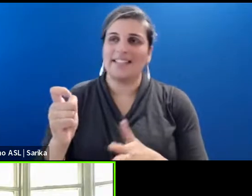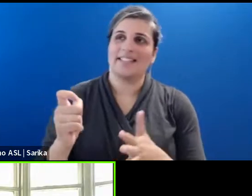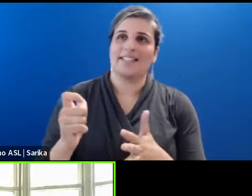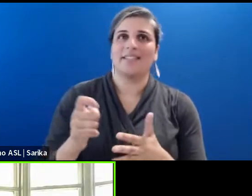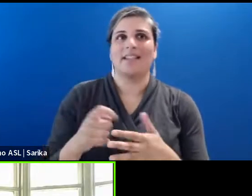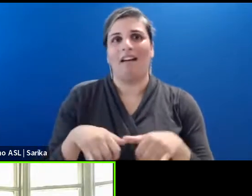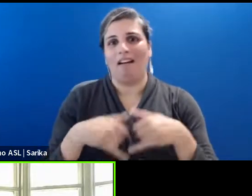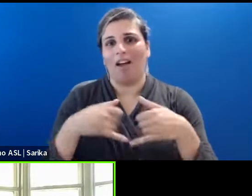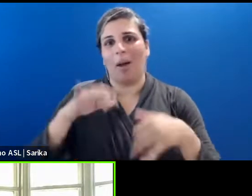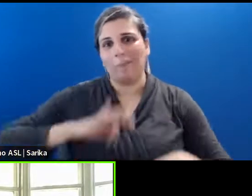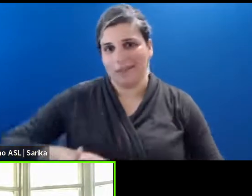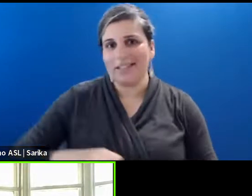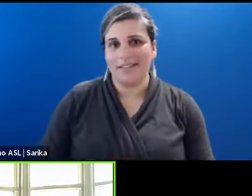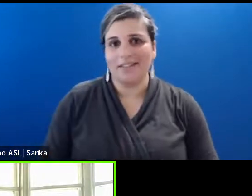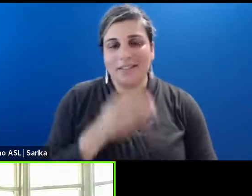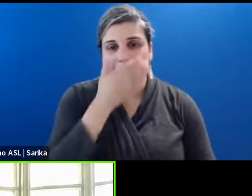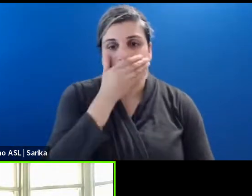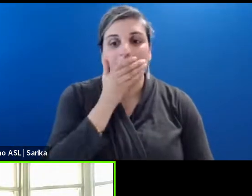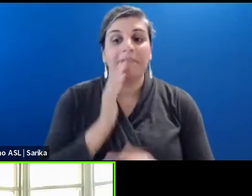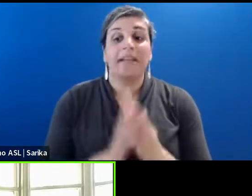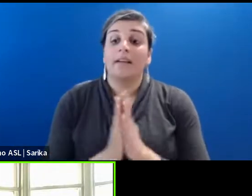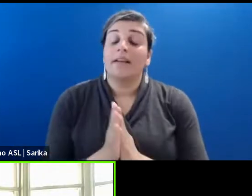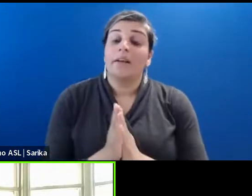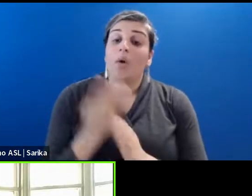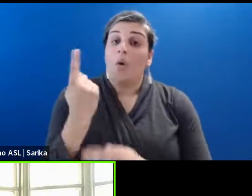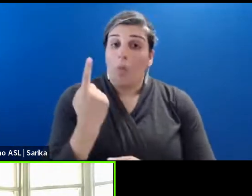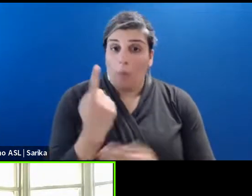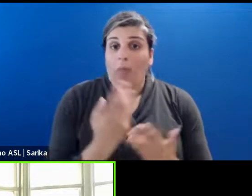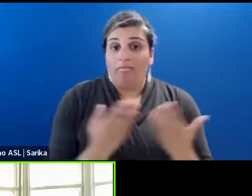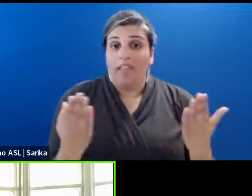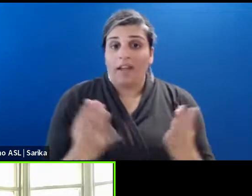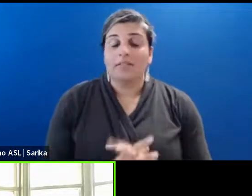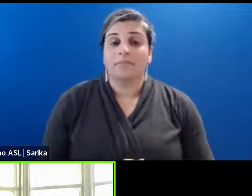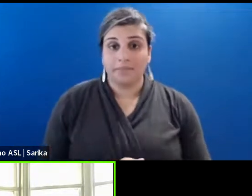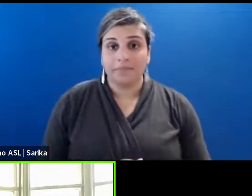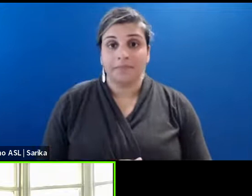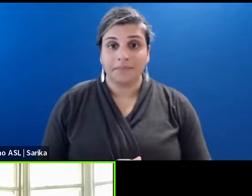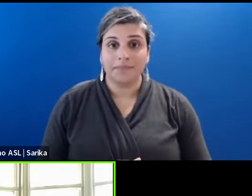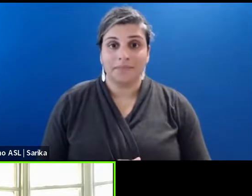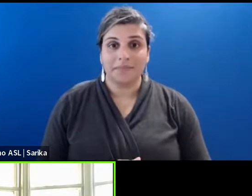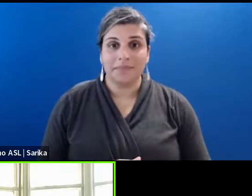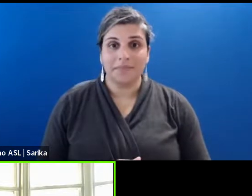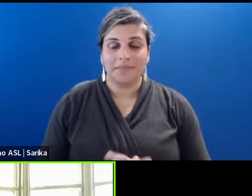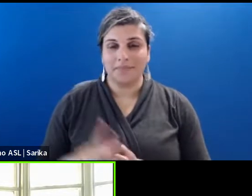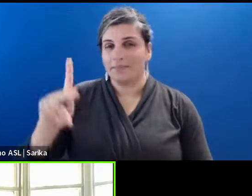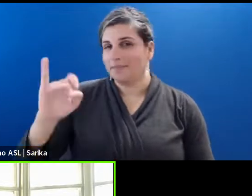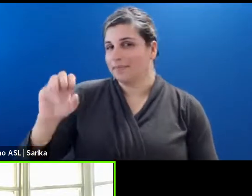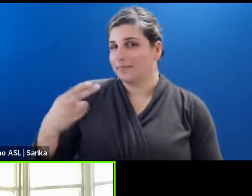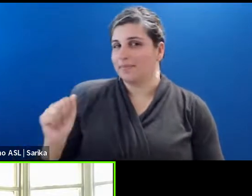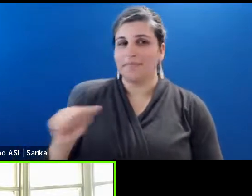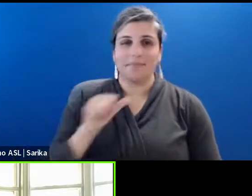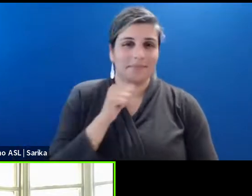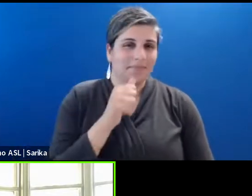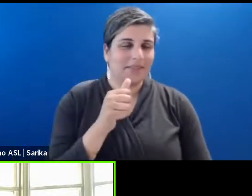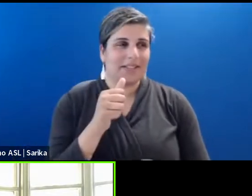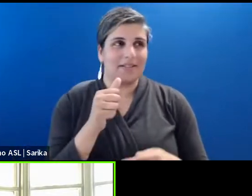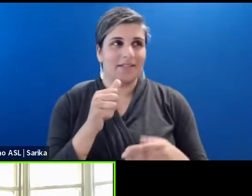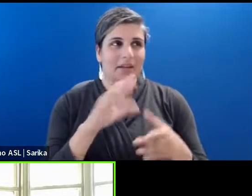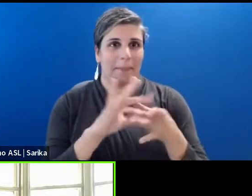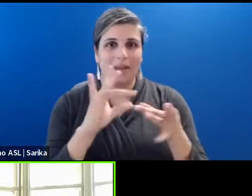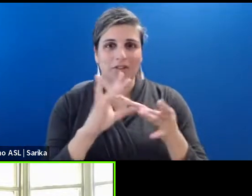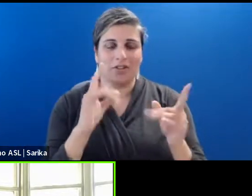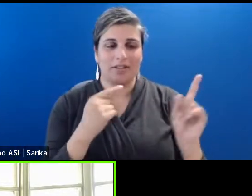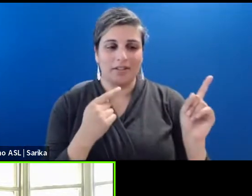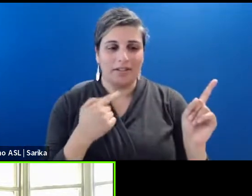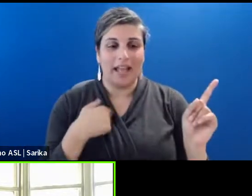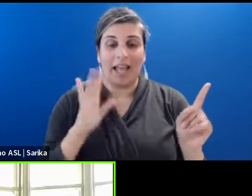And one of the things that Keisha didn't mention is I used to run the